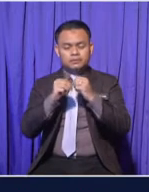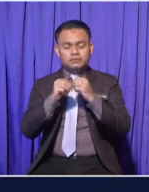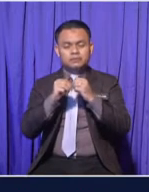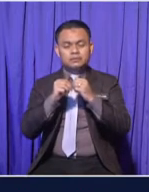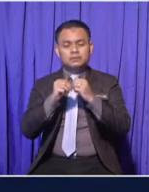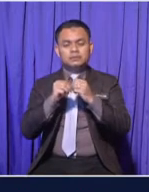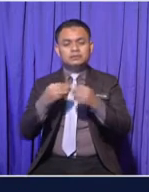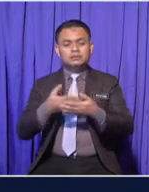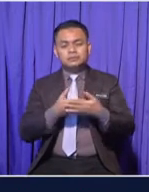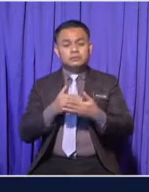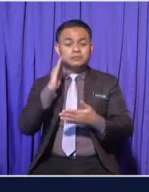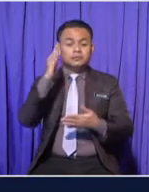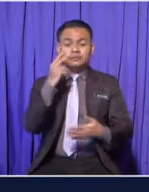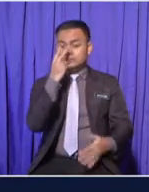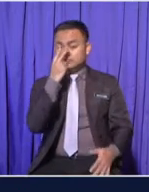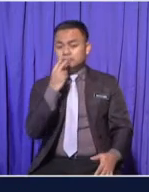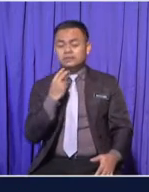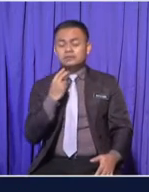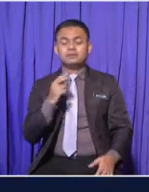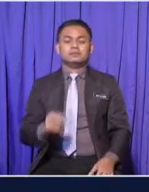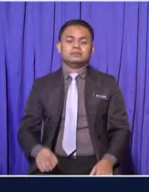people know by crying